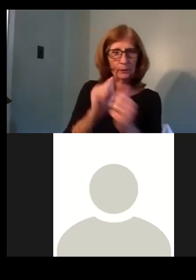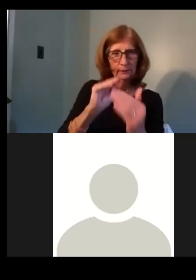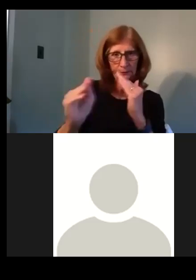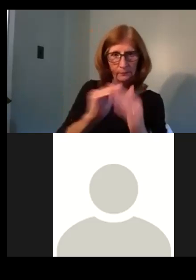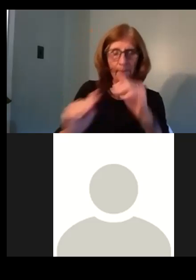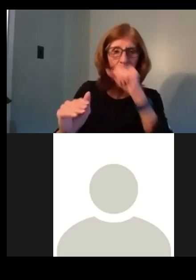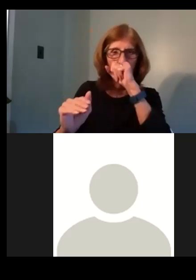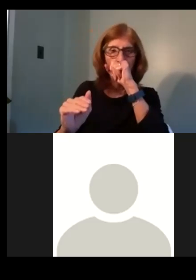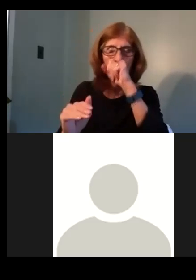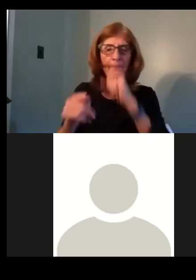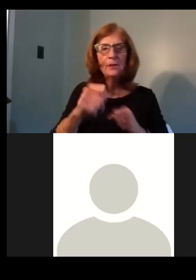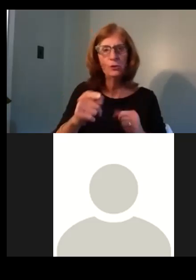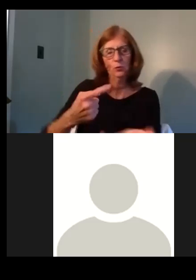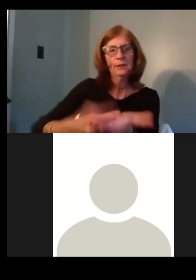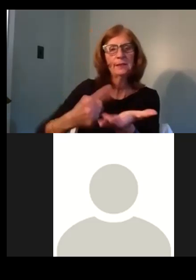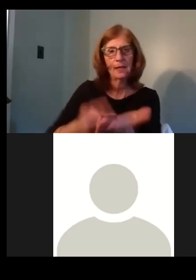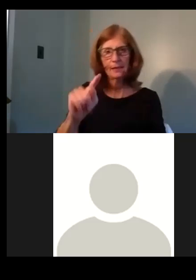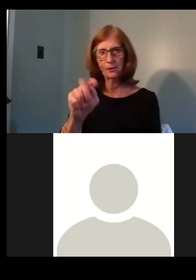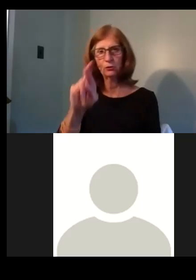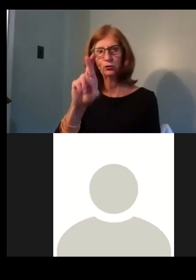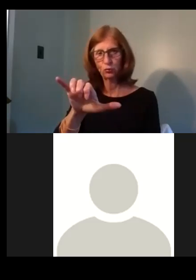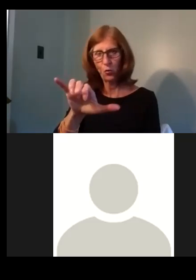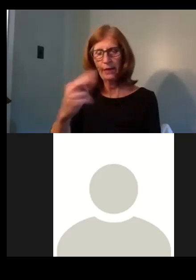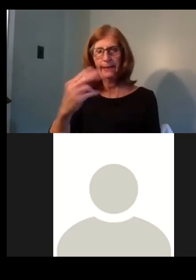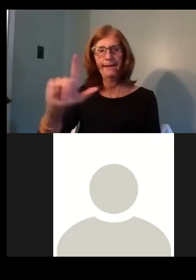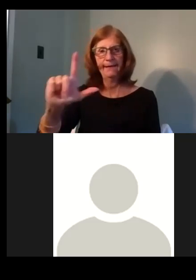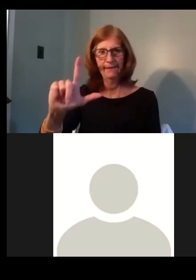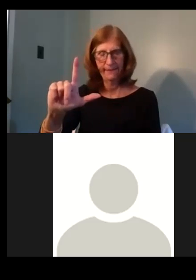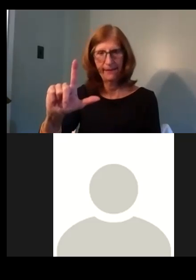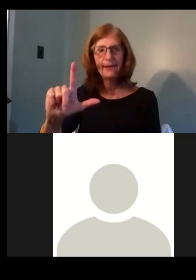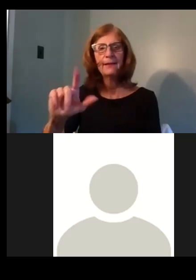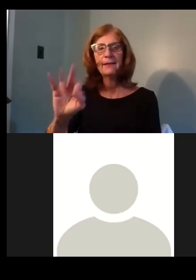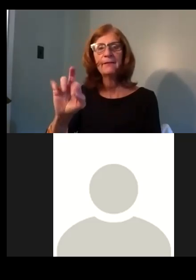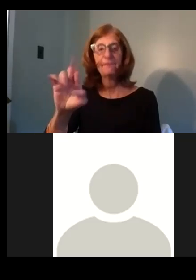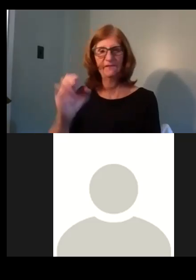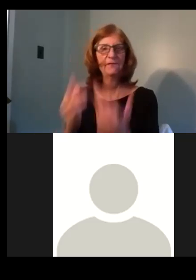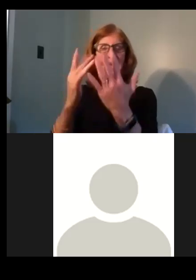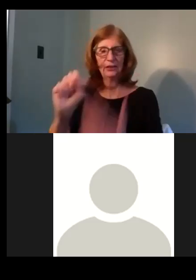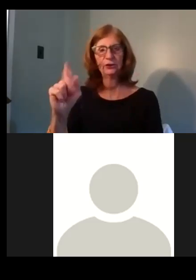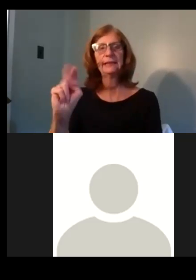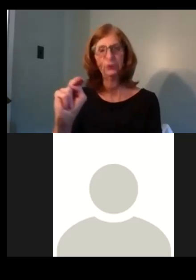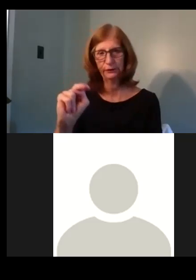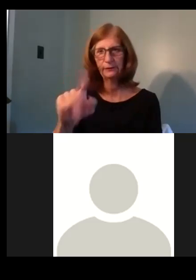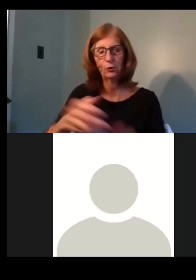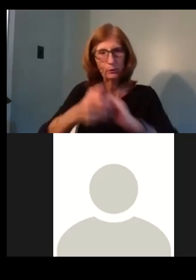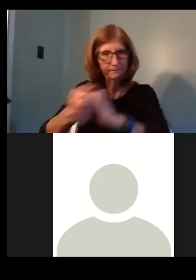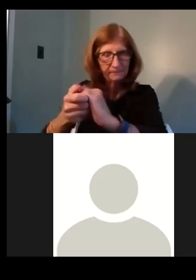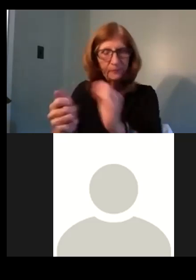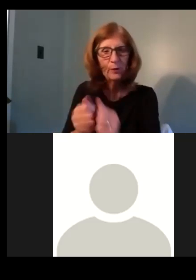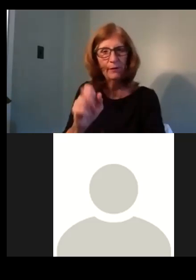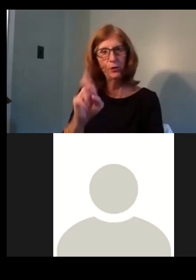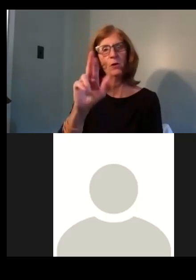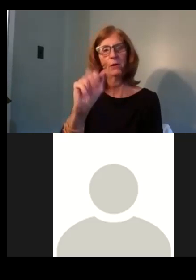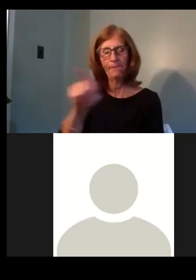RFP for Detroit Hill fire station, which is kind of an interesting new development opportunity. URA, we'll share the